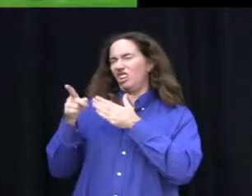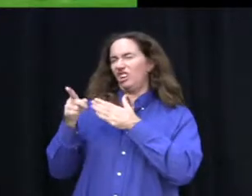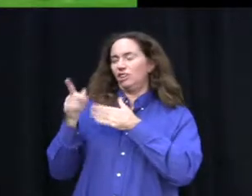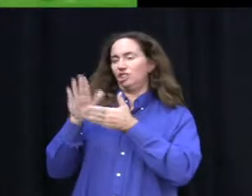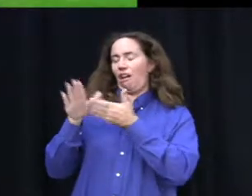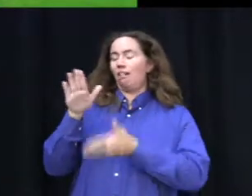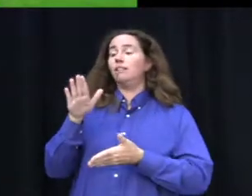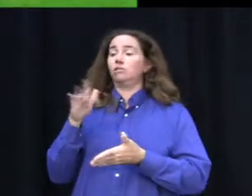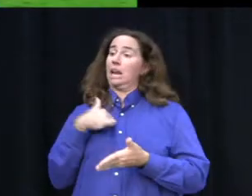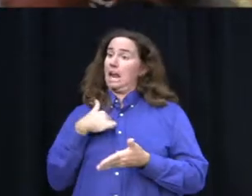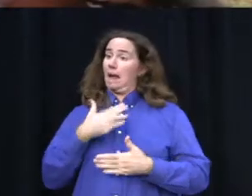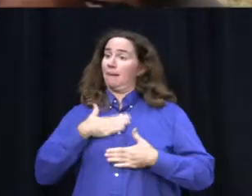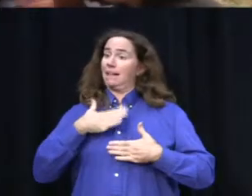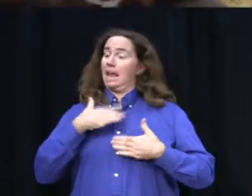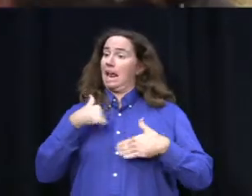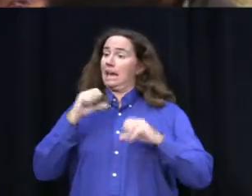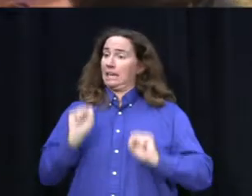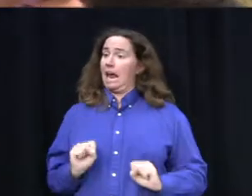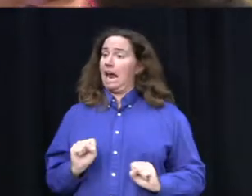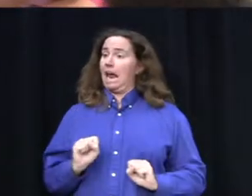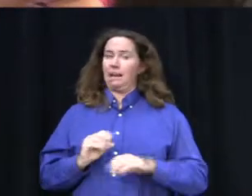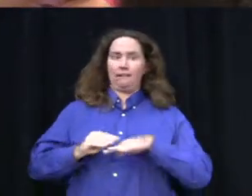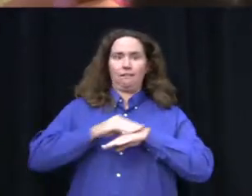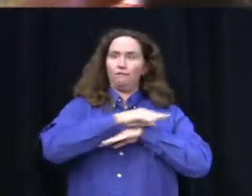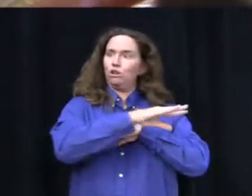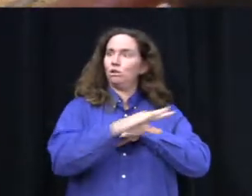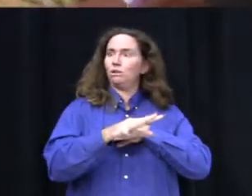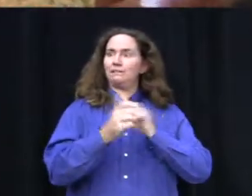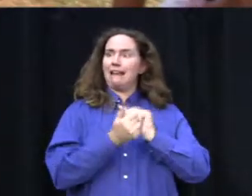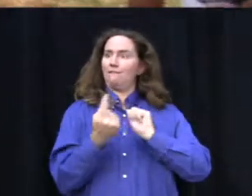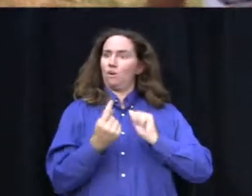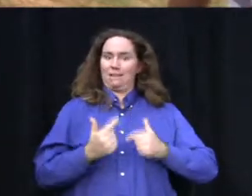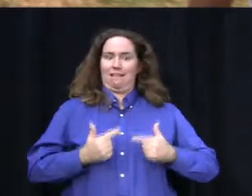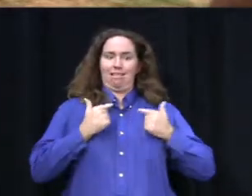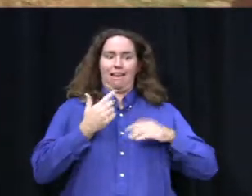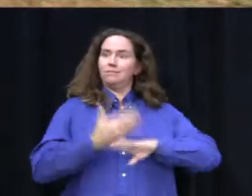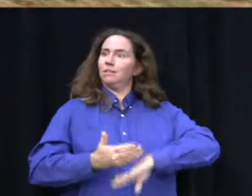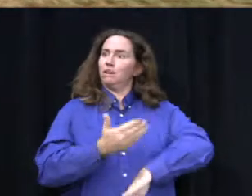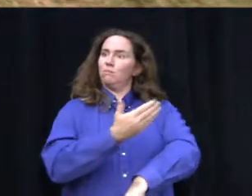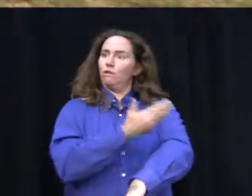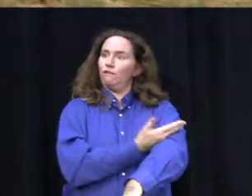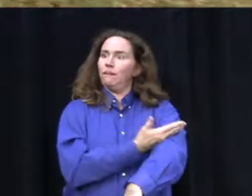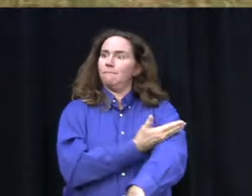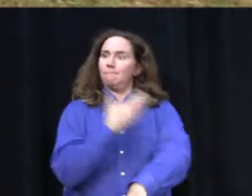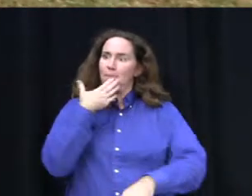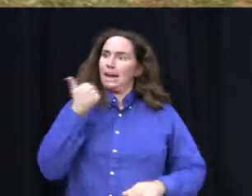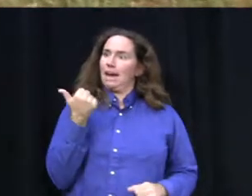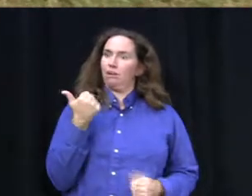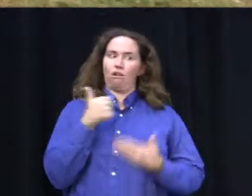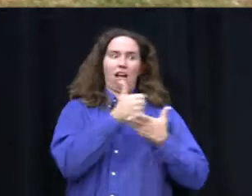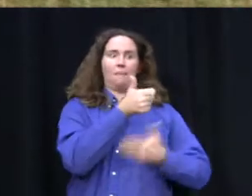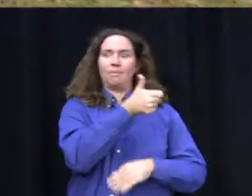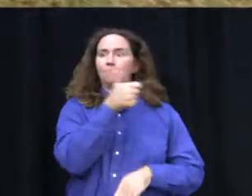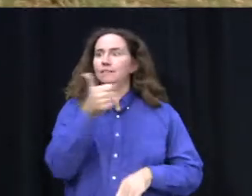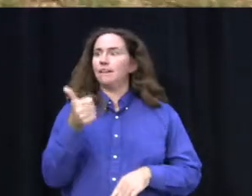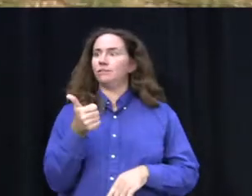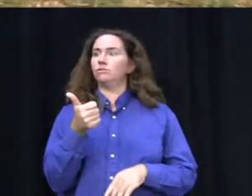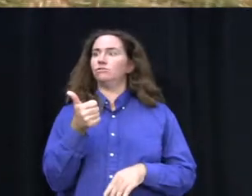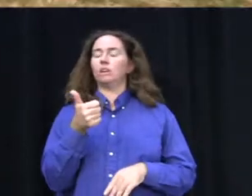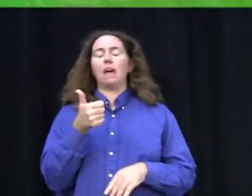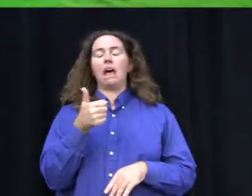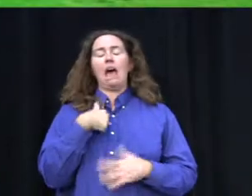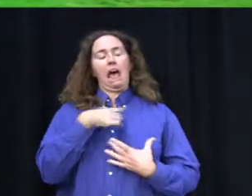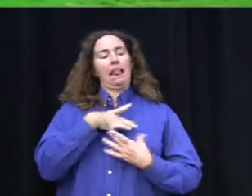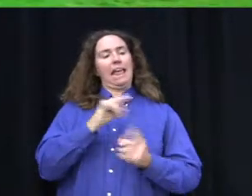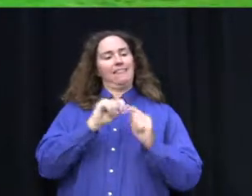I'm glad I can influence everybody's lives to be better and help themselves. I like that the